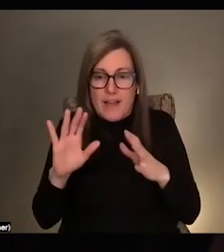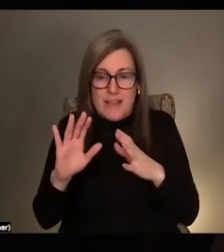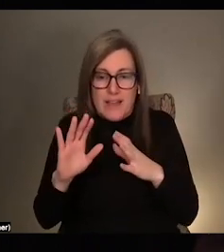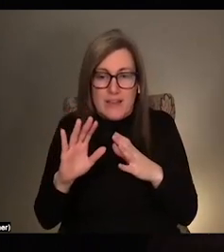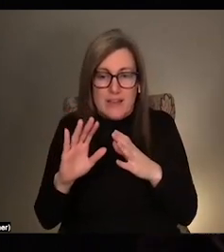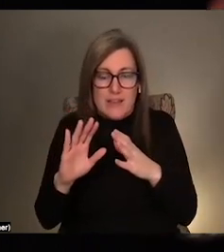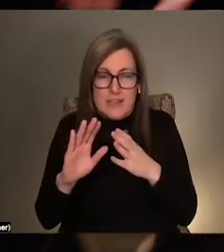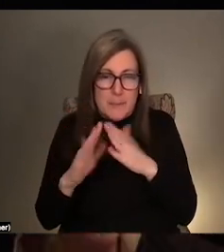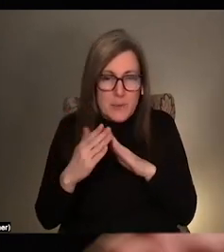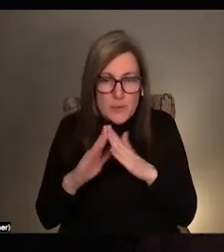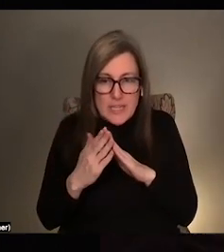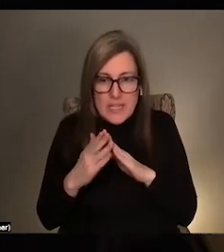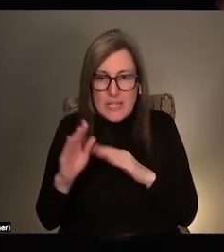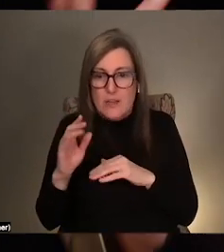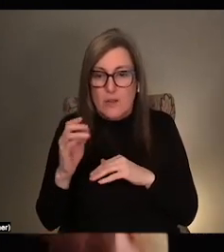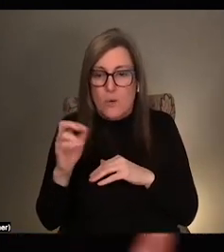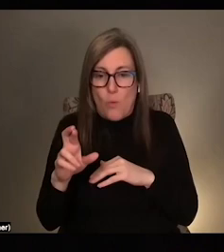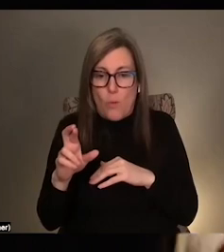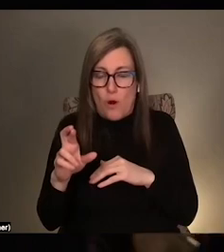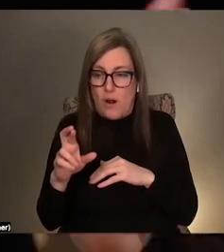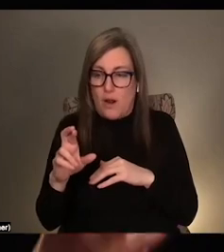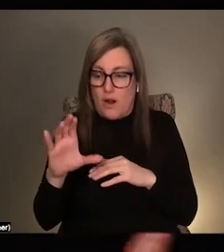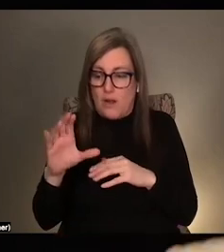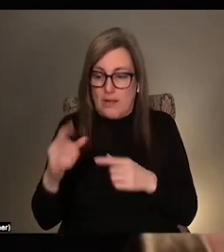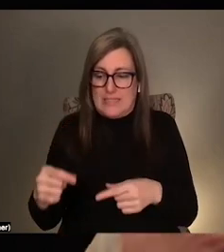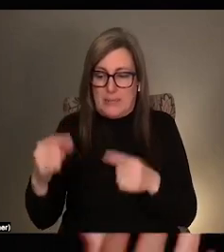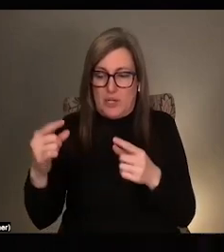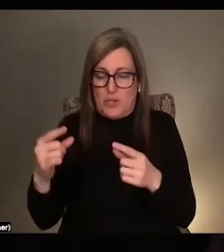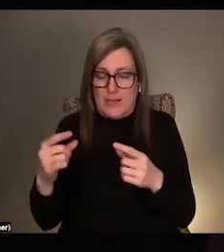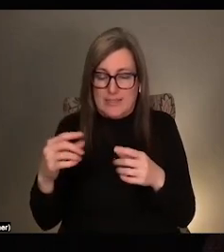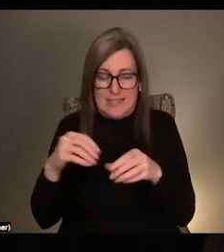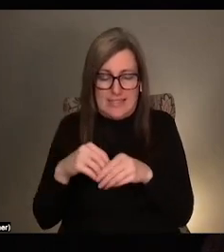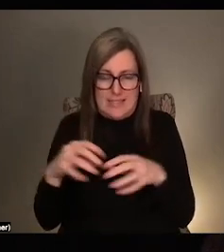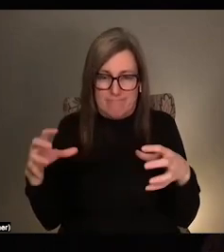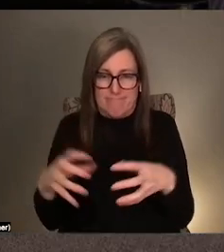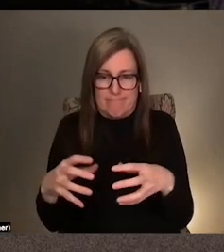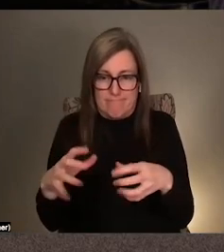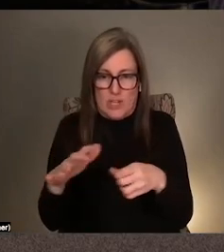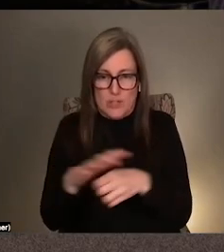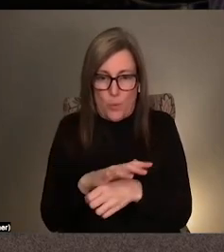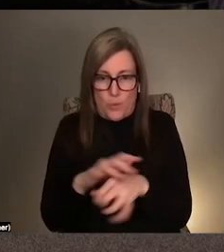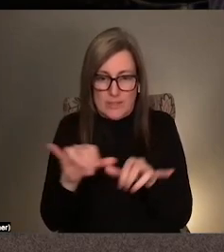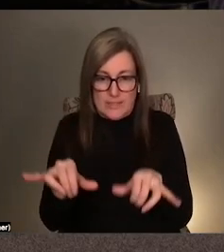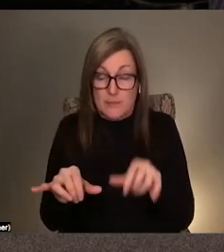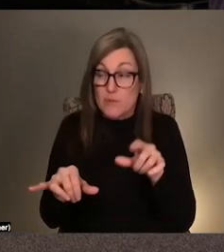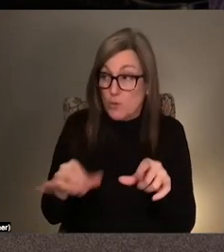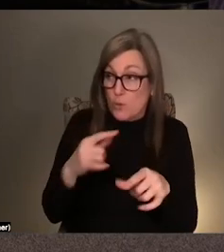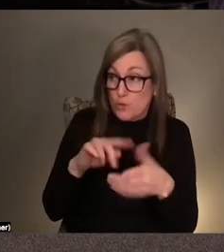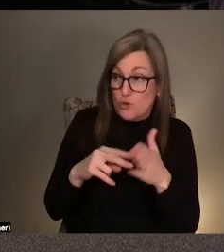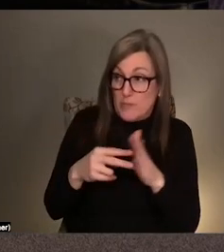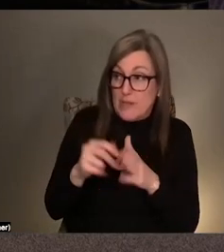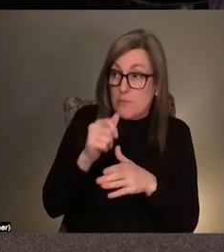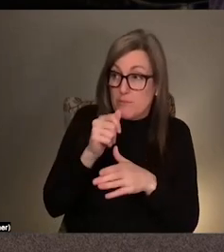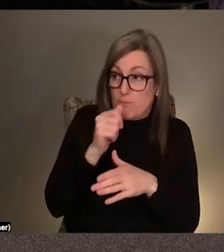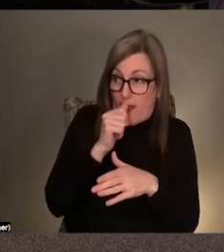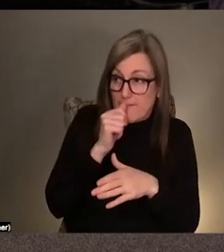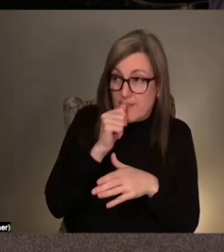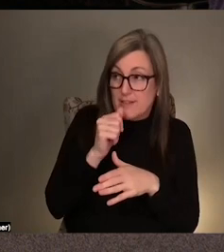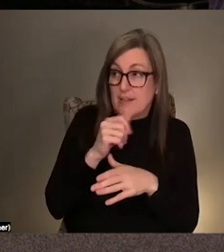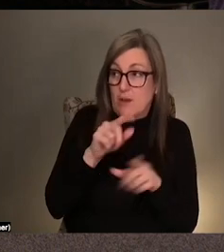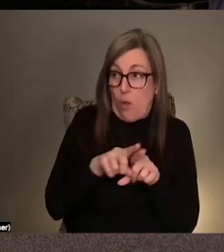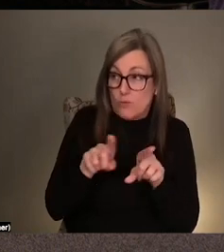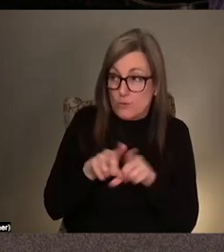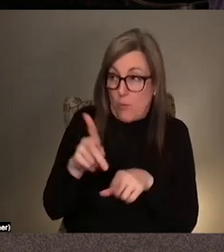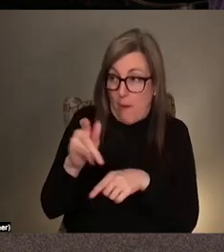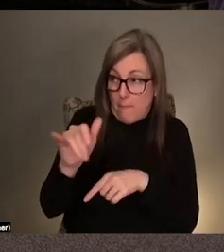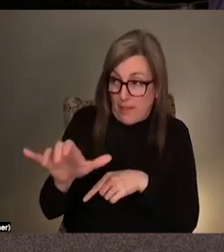inside of what feel like totalizing systems. Um, the private and the public. Yeah. The two come together. Exactly. And having that kind